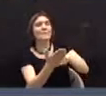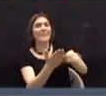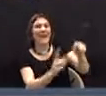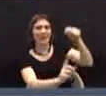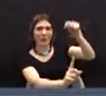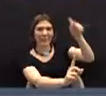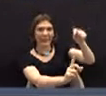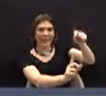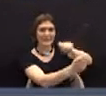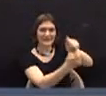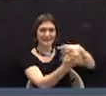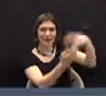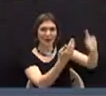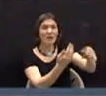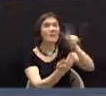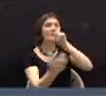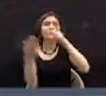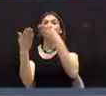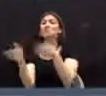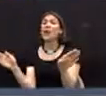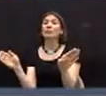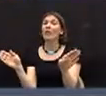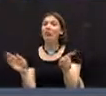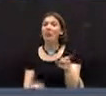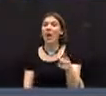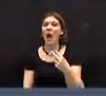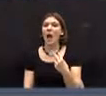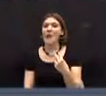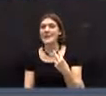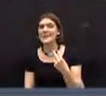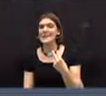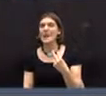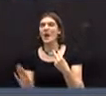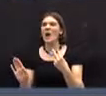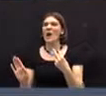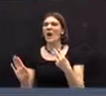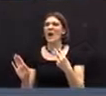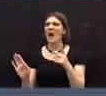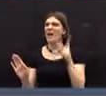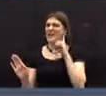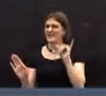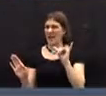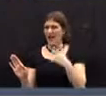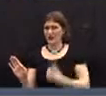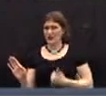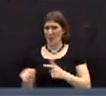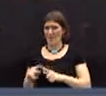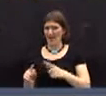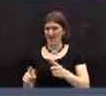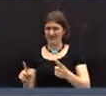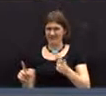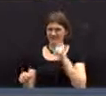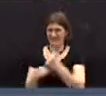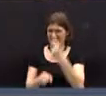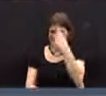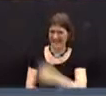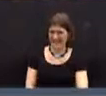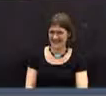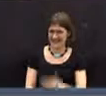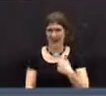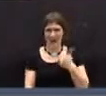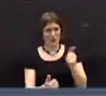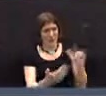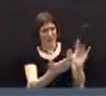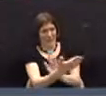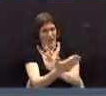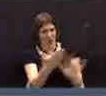not the capital expenditures. All right. That sounds like, excuse me, that doesn't make a lot of sense. If you're paying